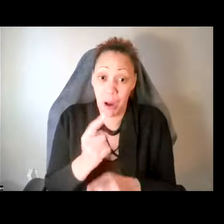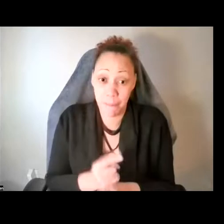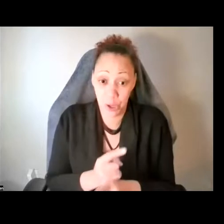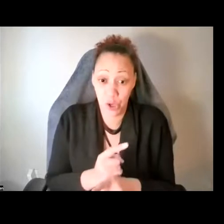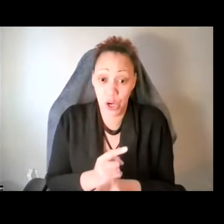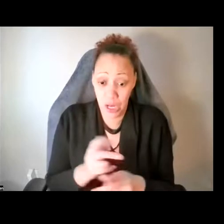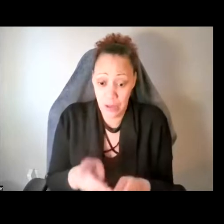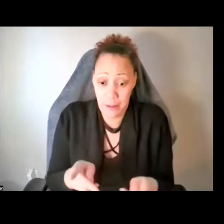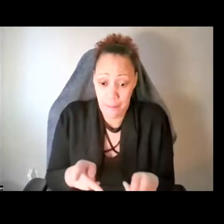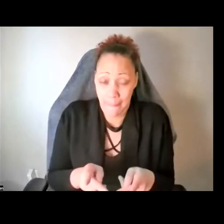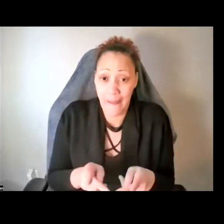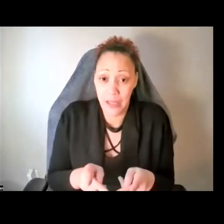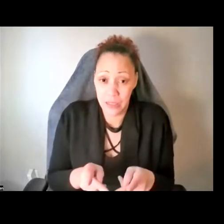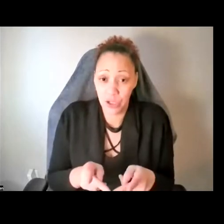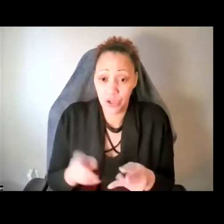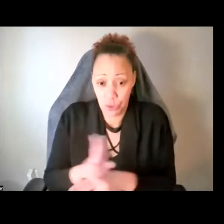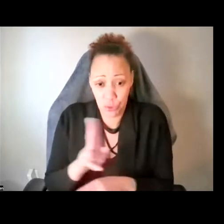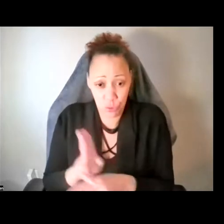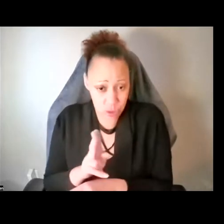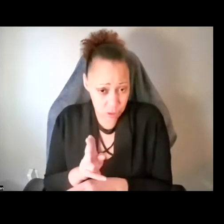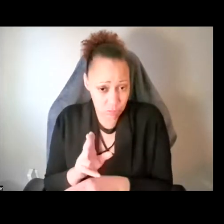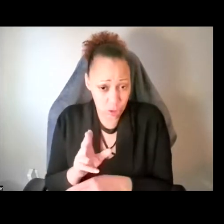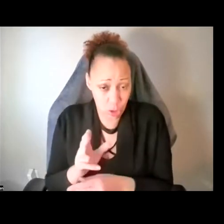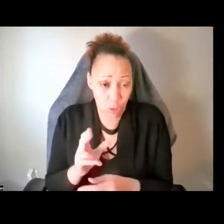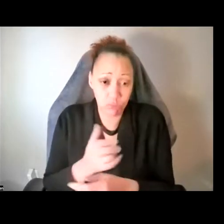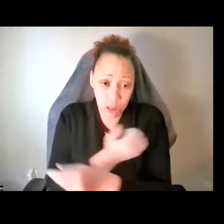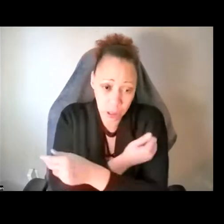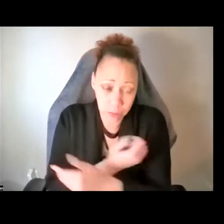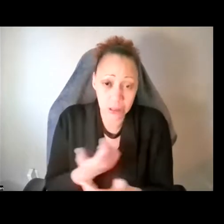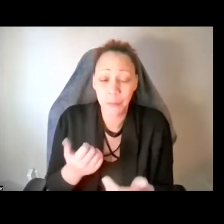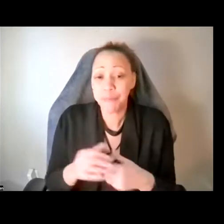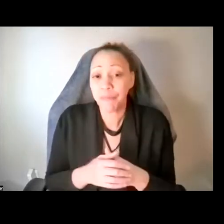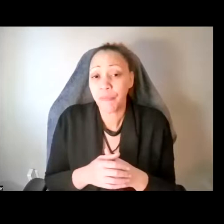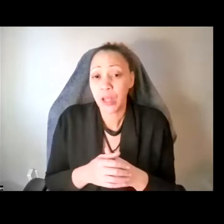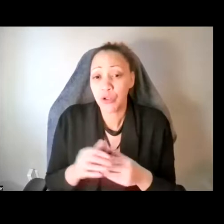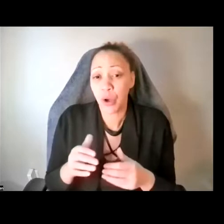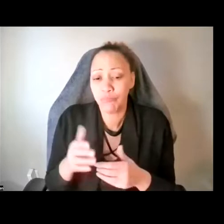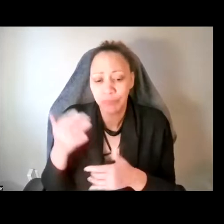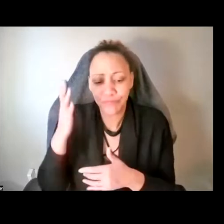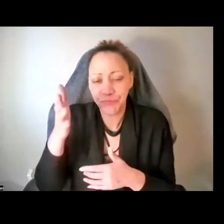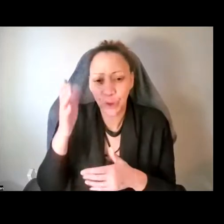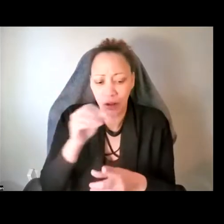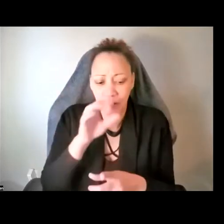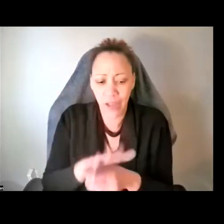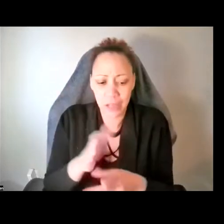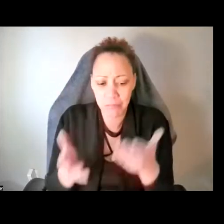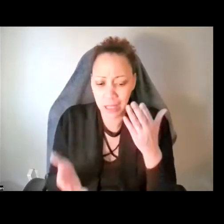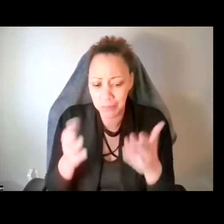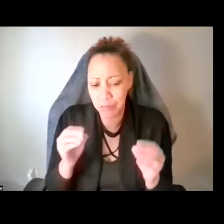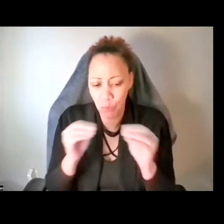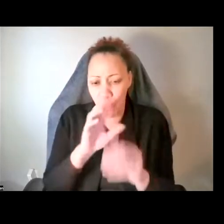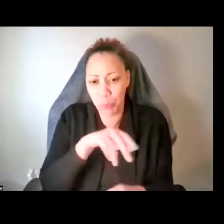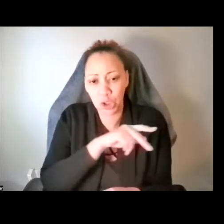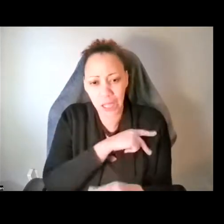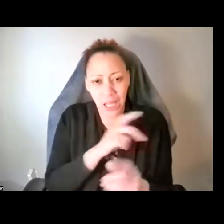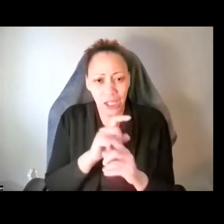these substances. Um, and so I would say that the long-term effects are more on like a personality, um, change in